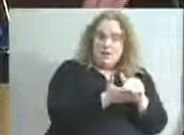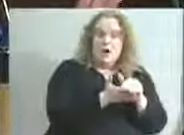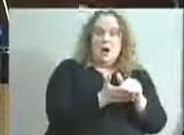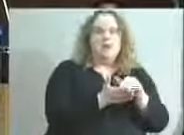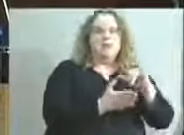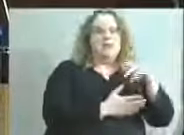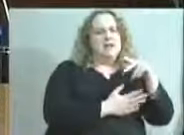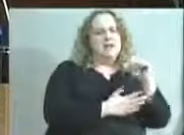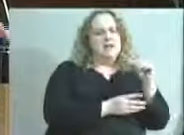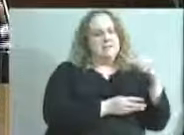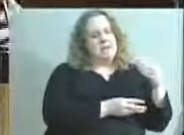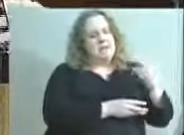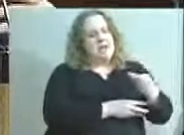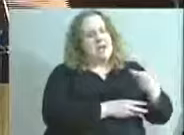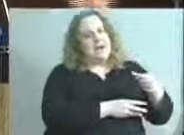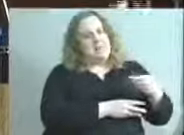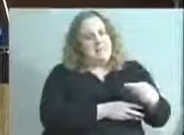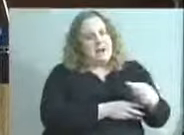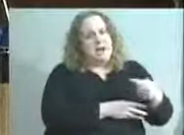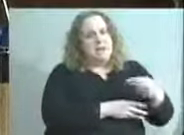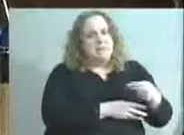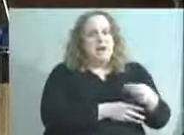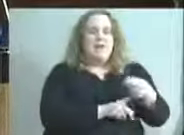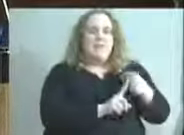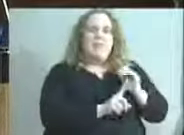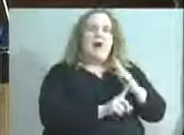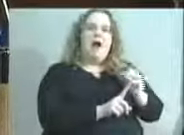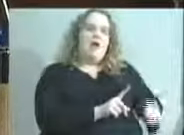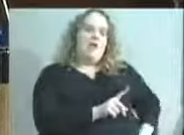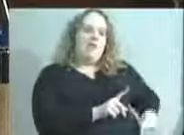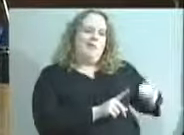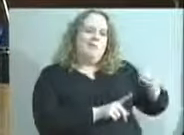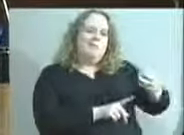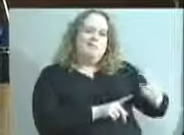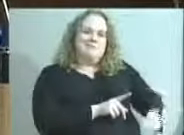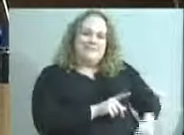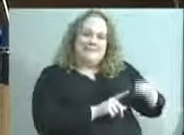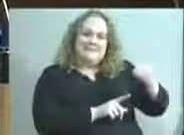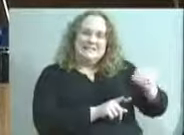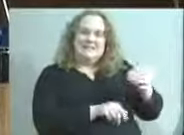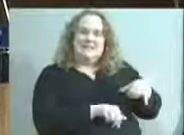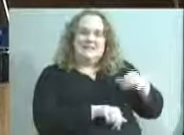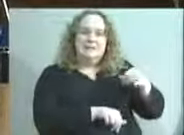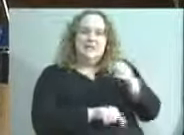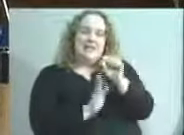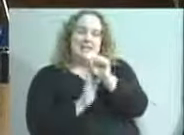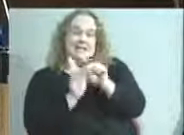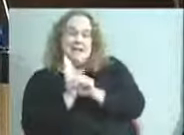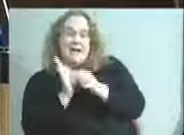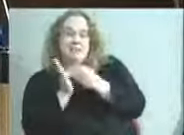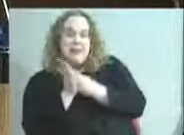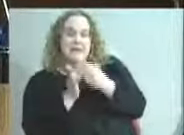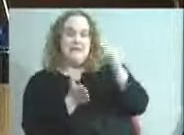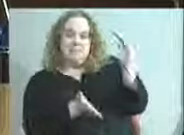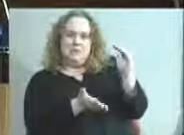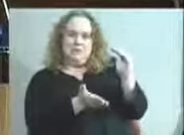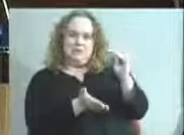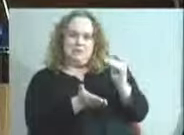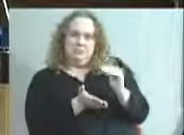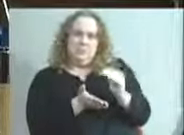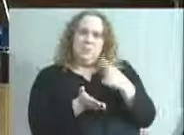And since it's not a done deal, we might end up having to put more money into that. My understanding is that the city